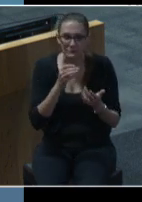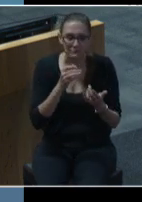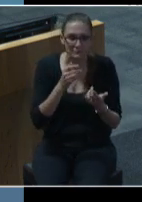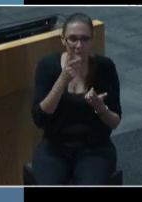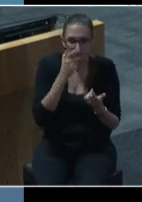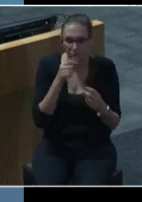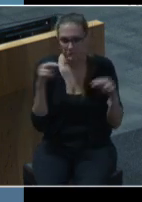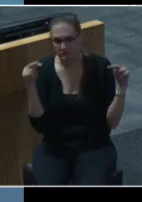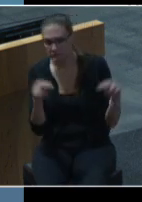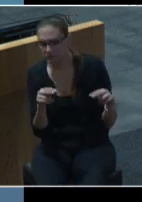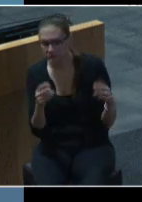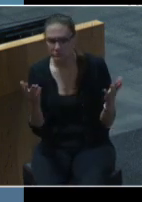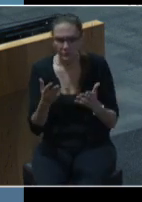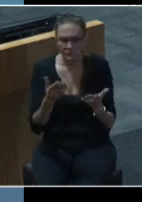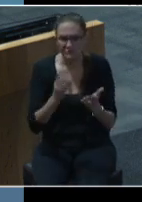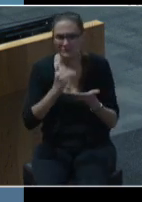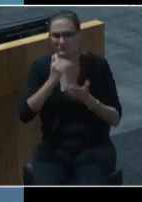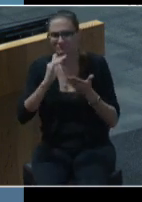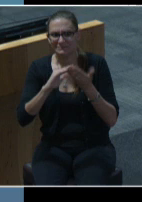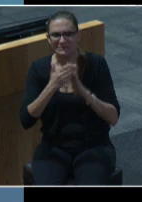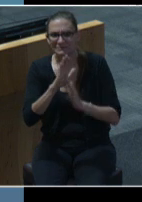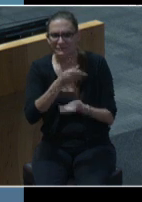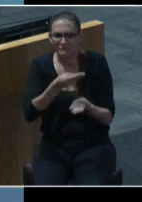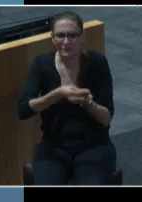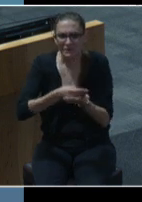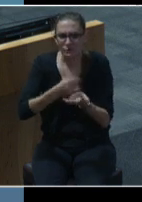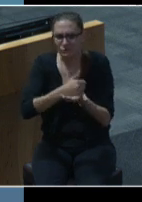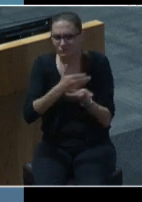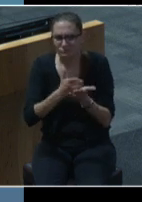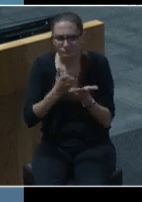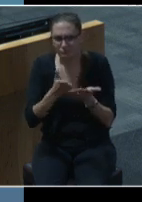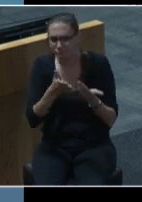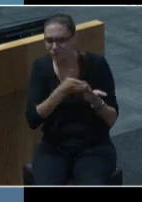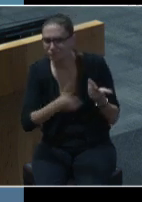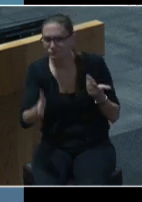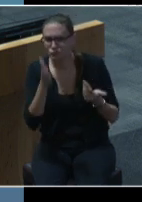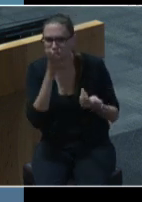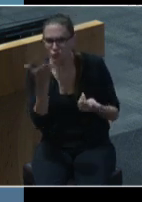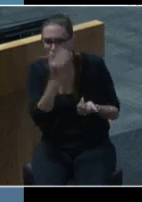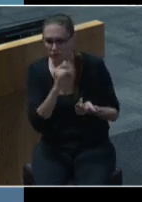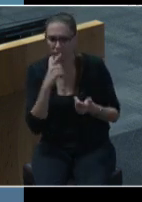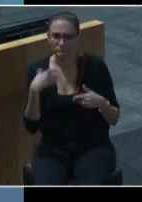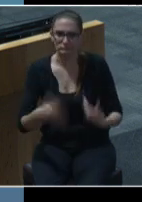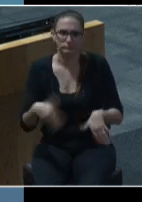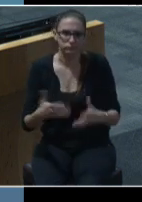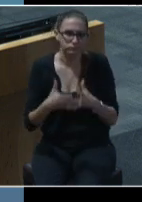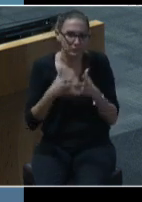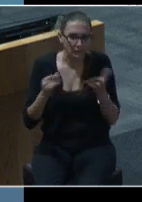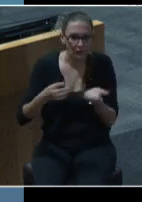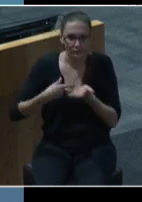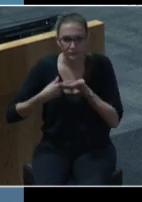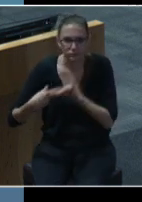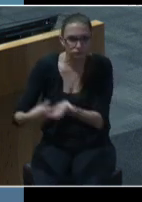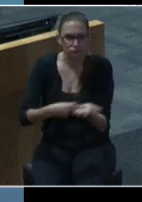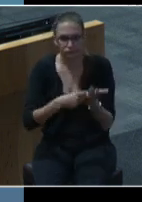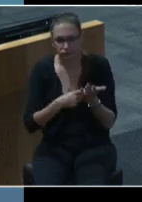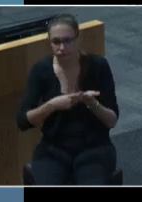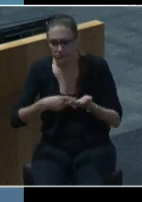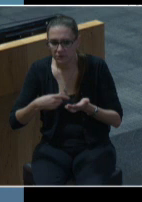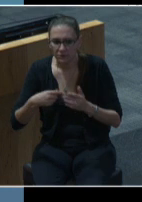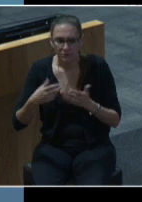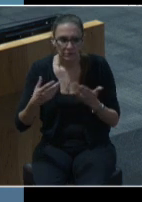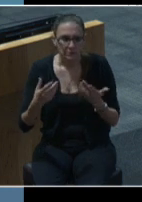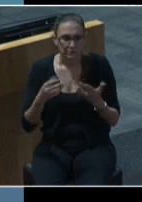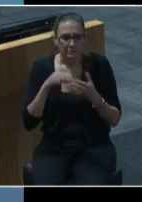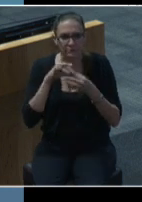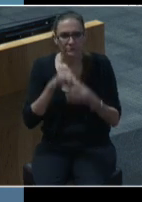city's financial future we've gone through a significant amount of introspection and discussion and community over the